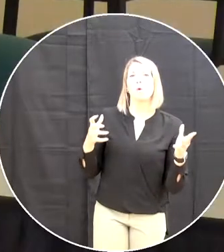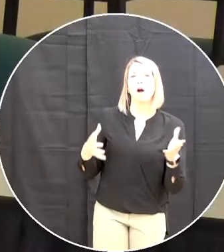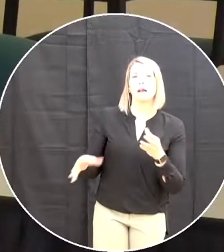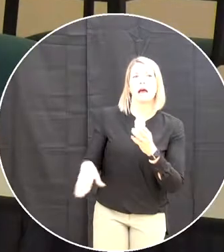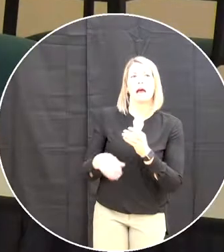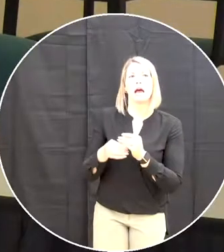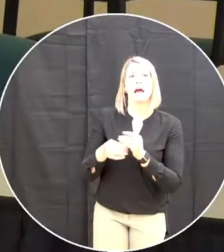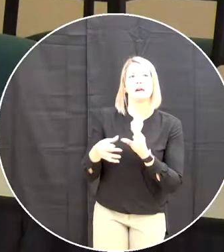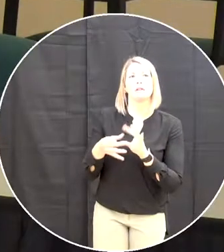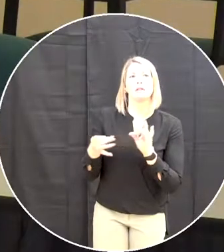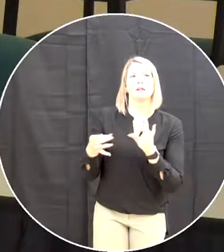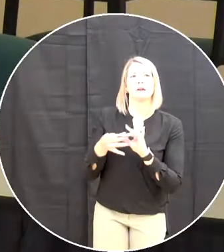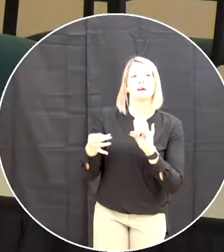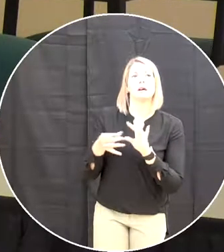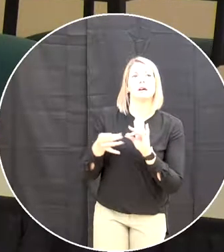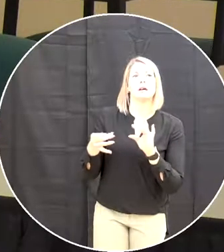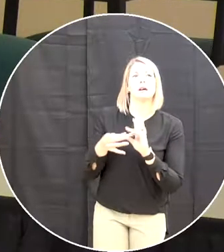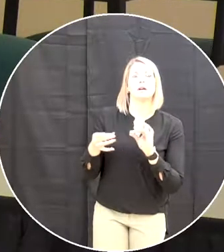same piece